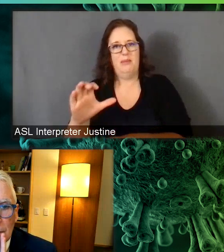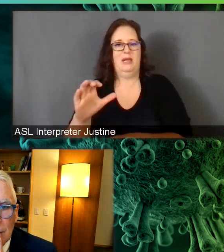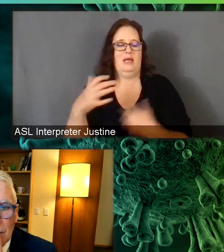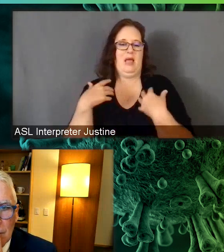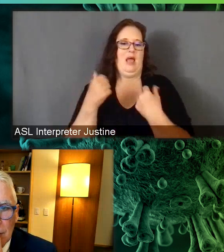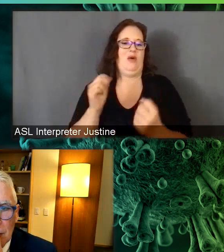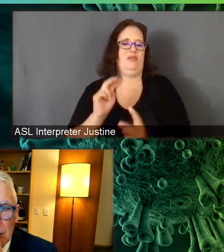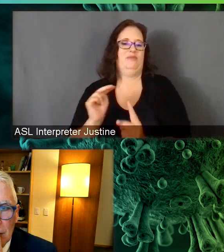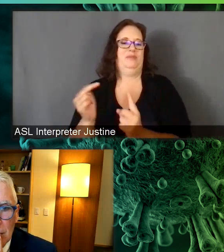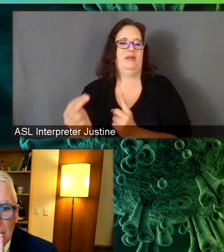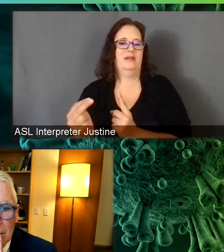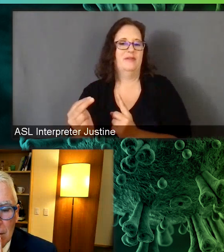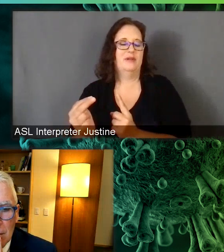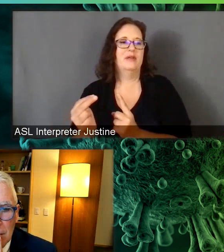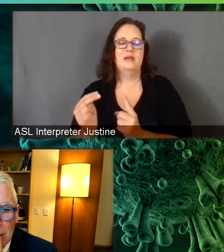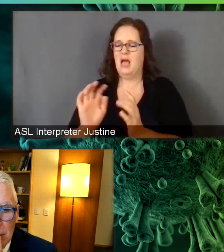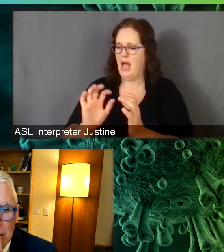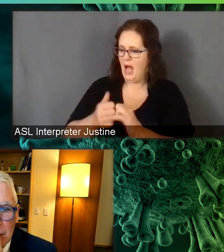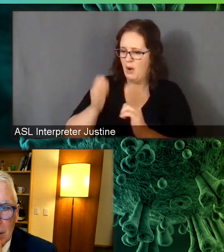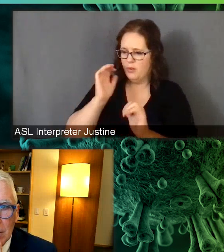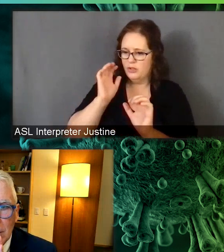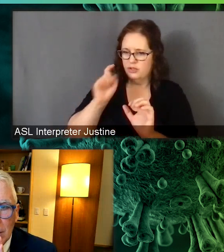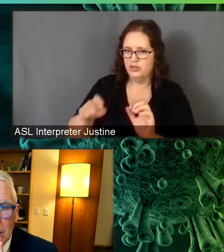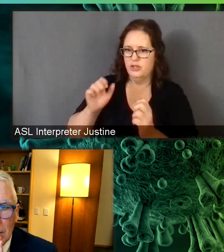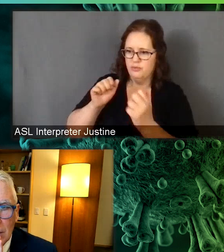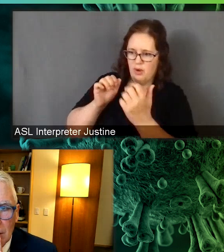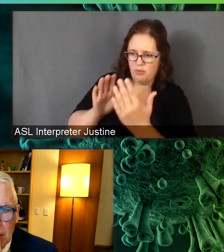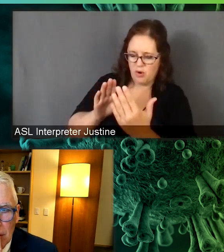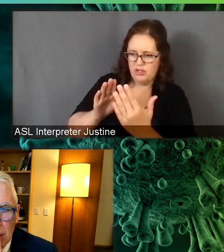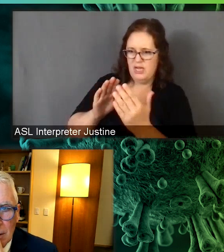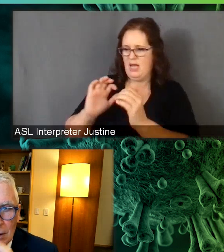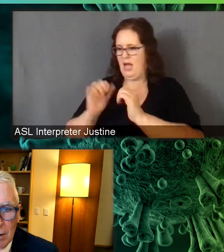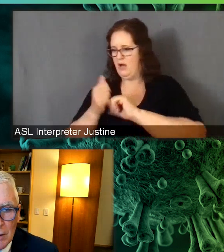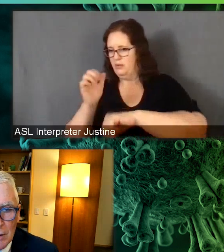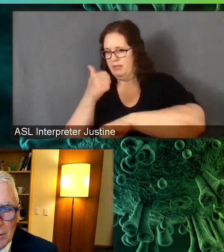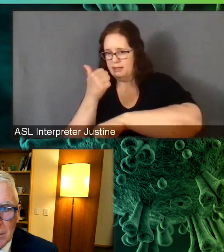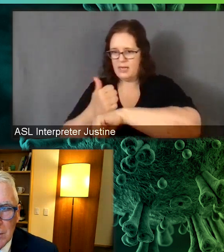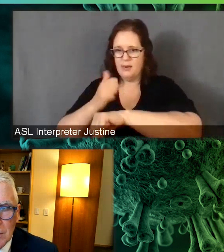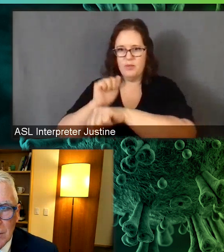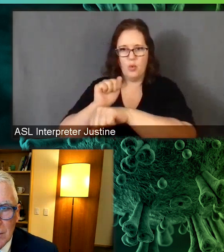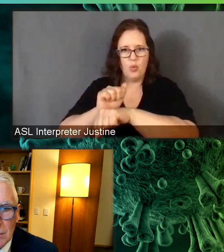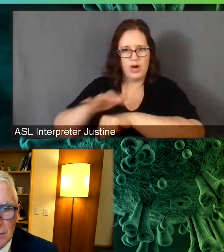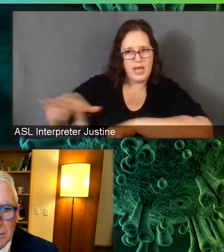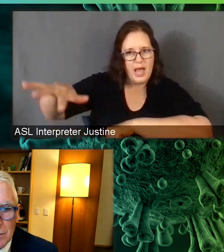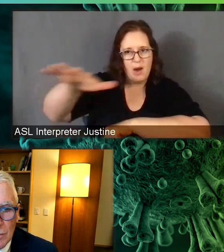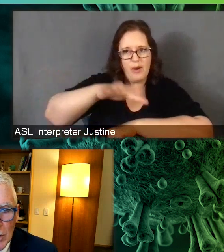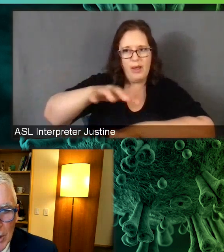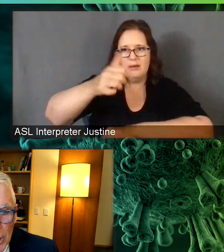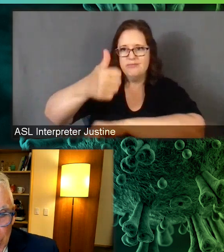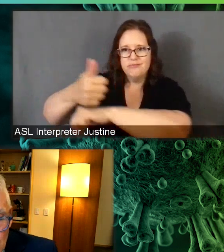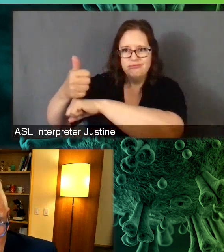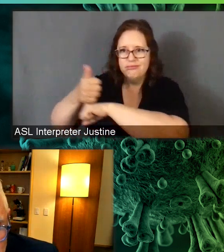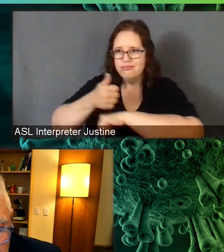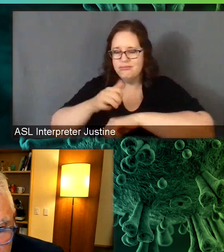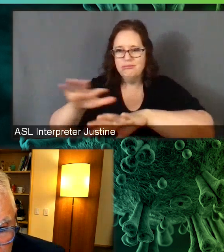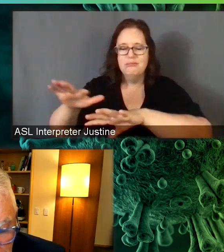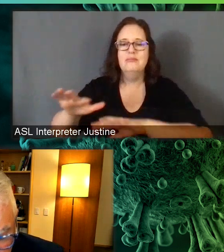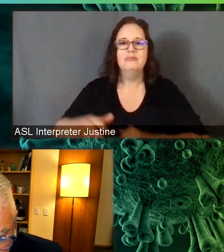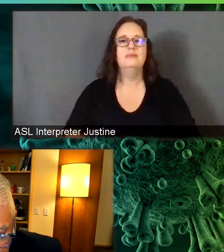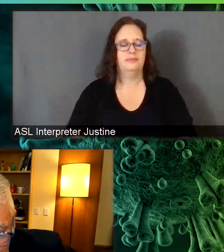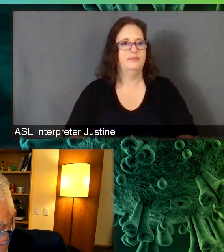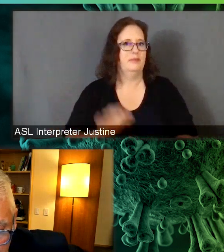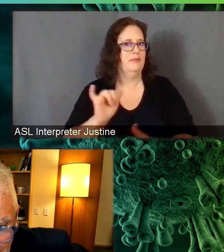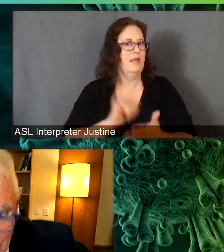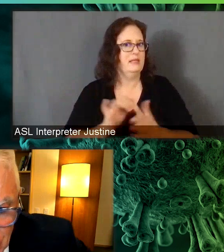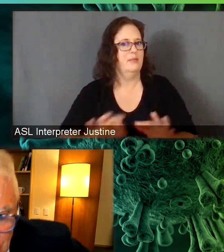in the way that we approach this and how the workspace is organized and set up is going to be really critical. So Josh, thank you very